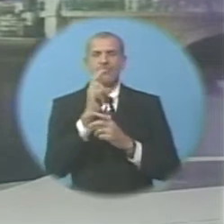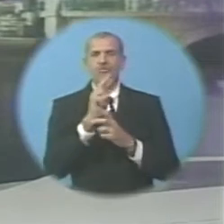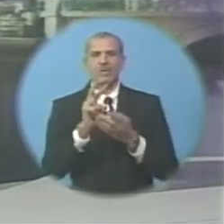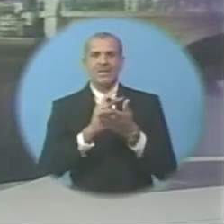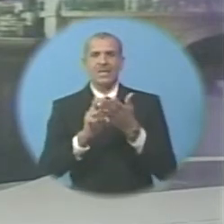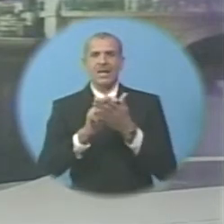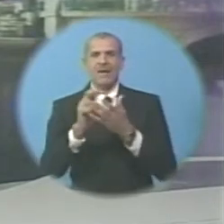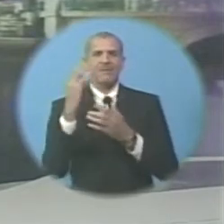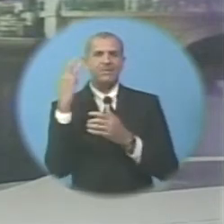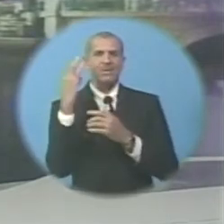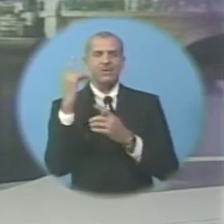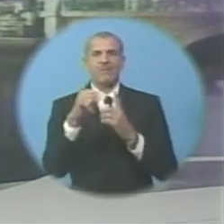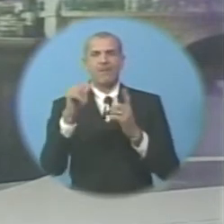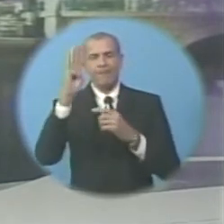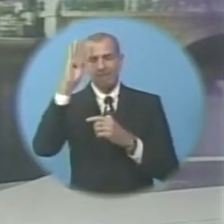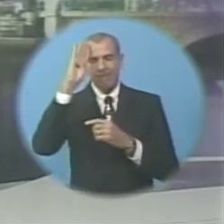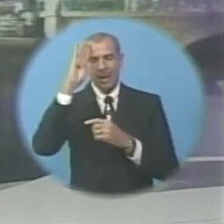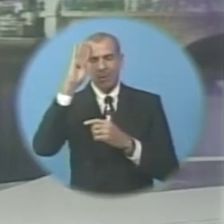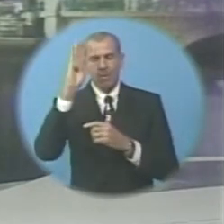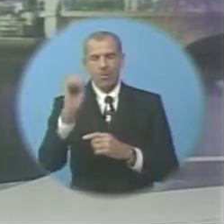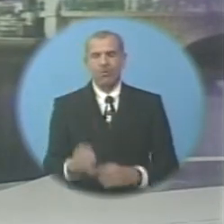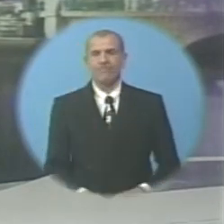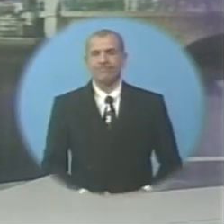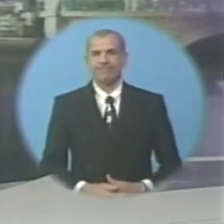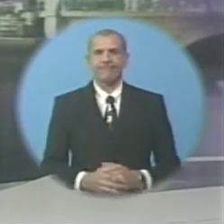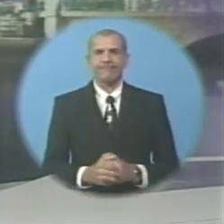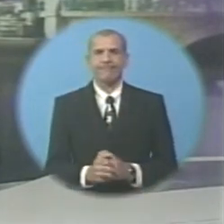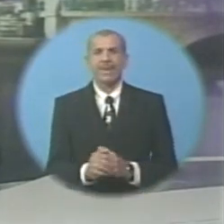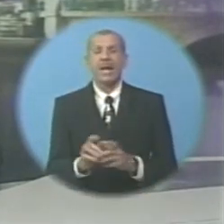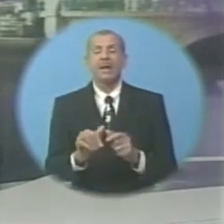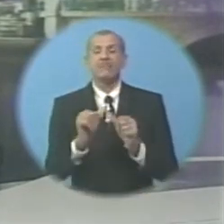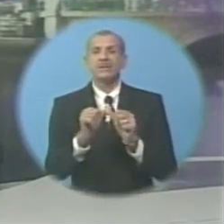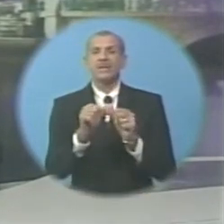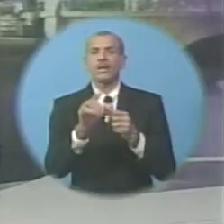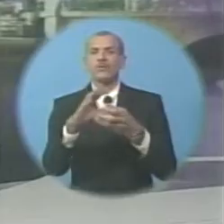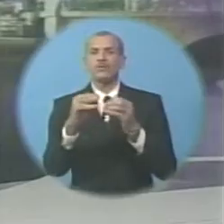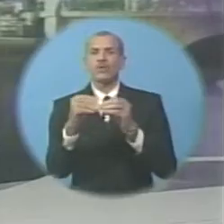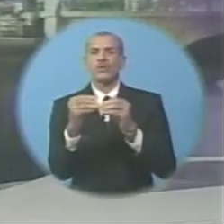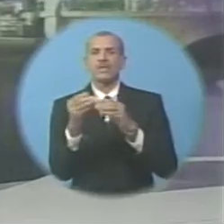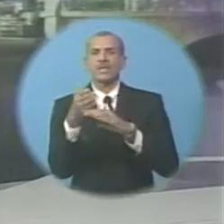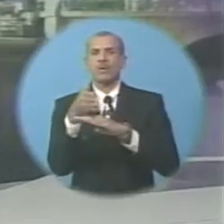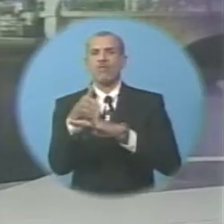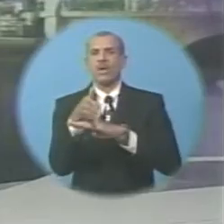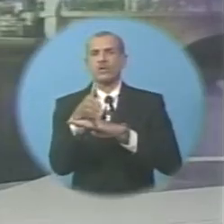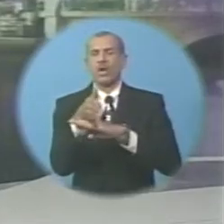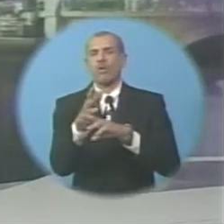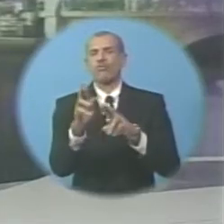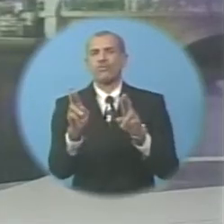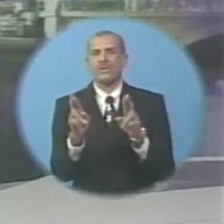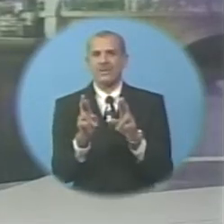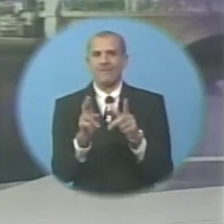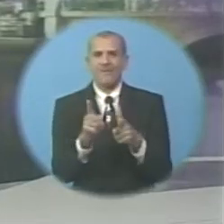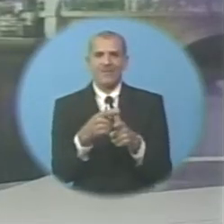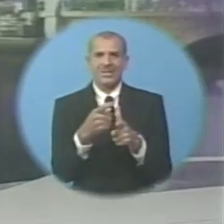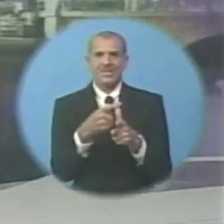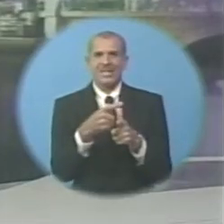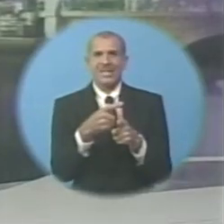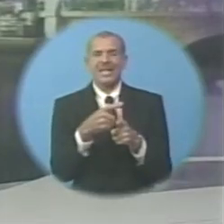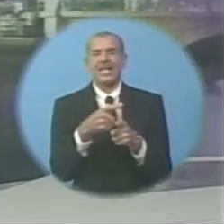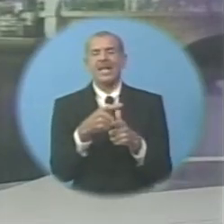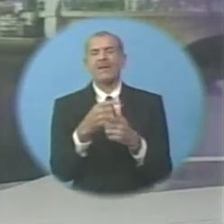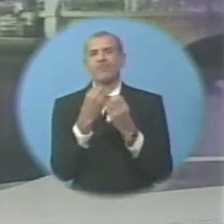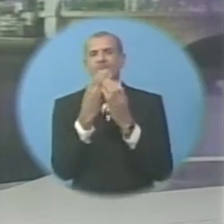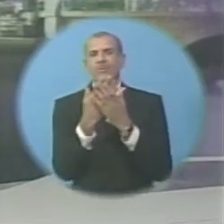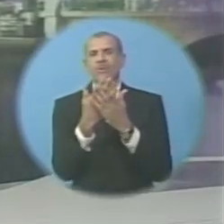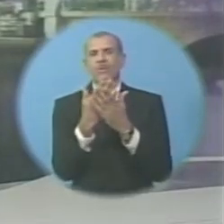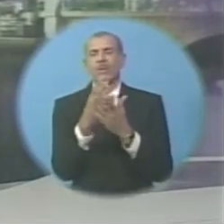made by Mr. Barrow. Well, still to come, we'll look at some of the stories making headlines across our region. But first, here is a